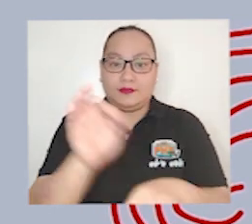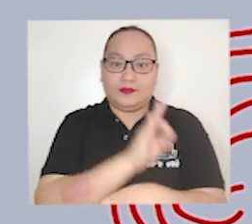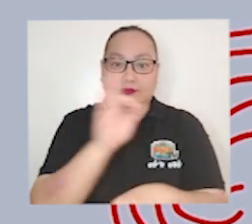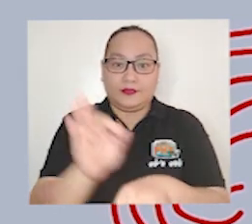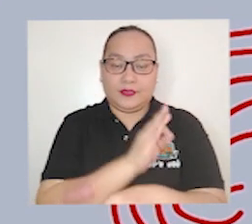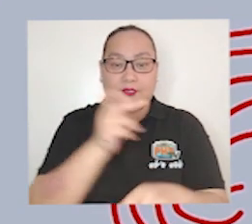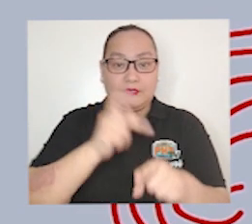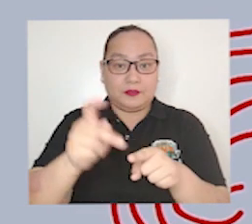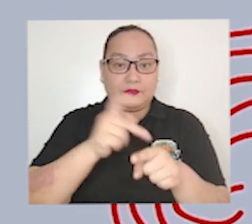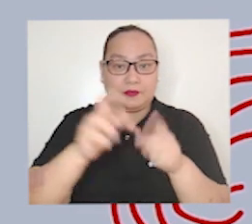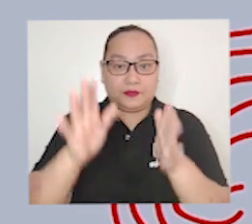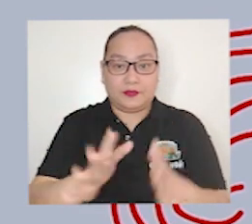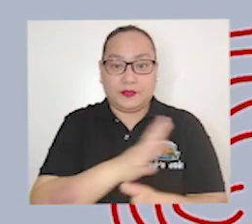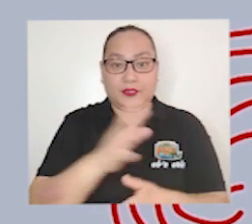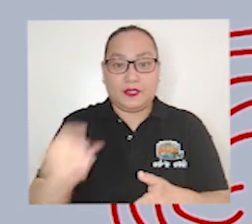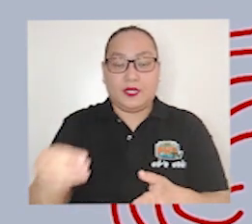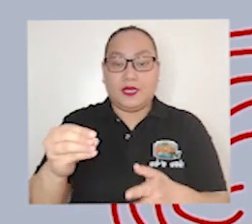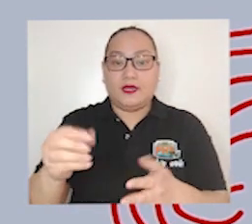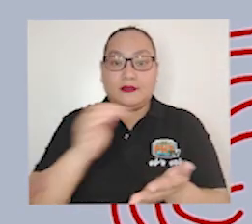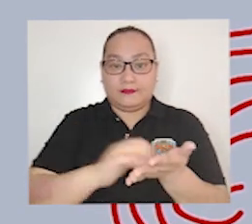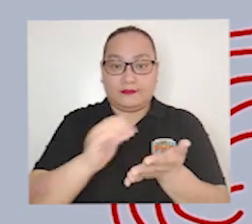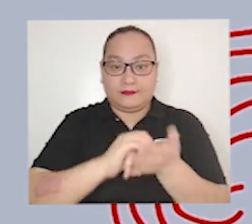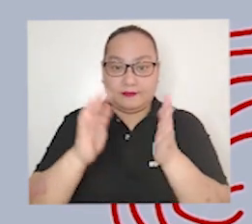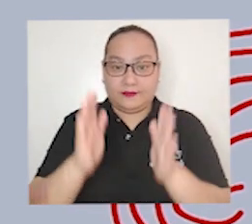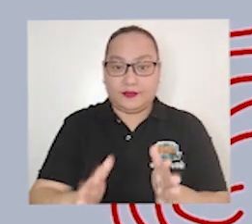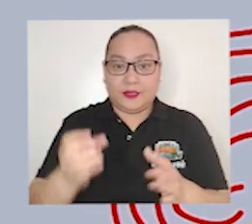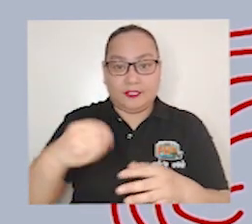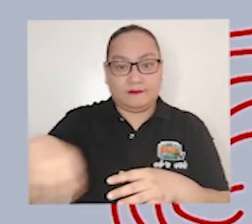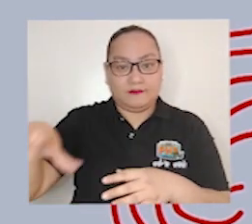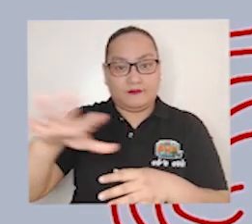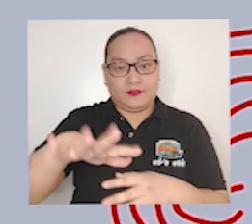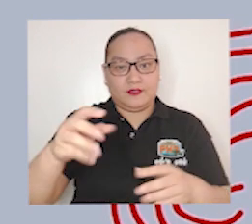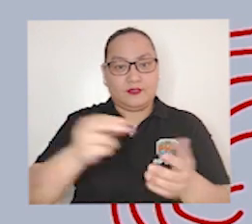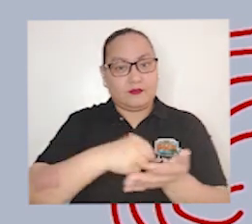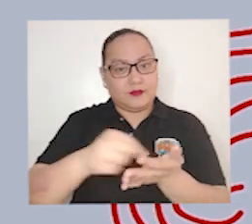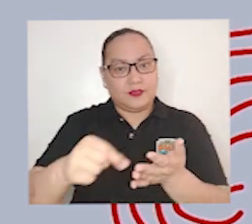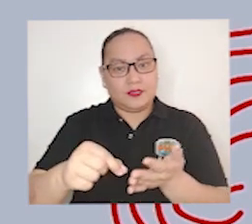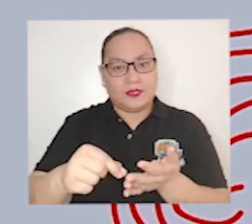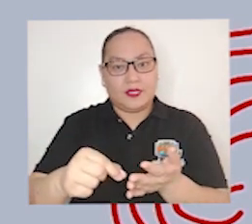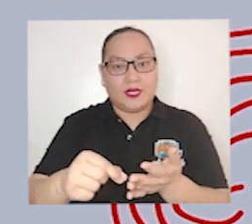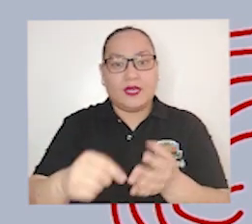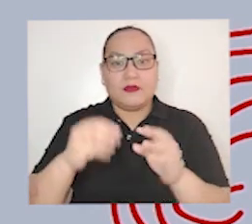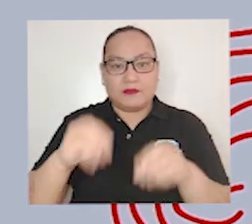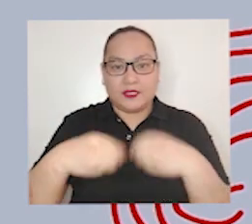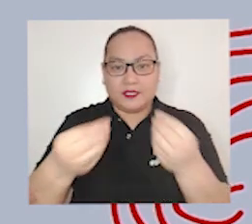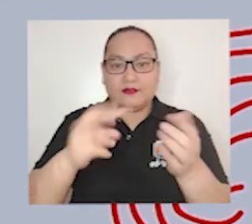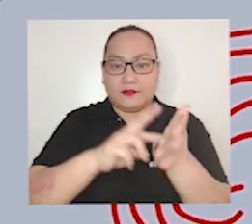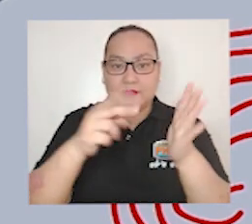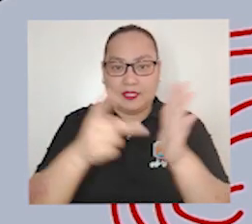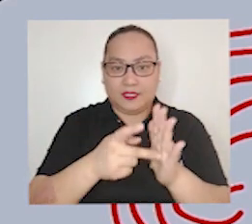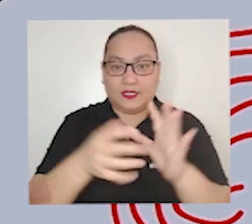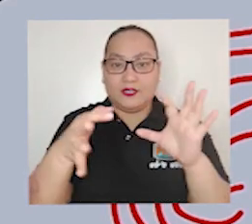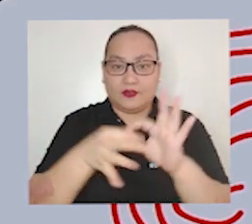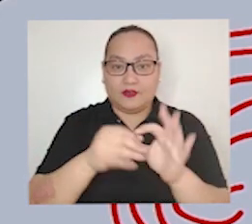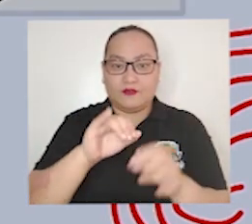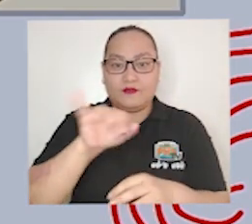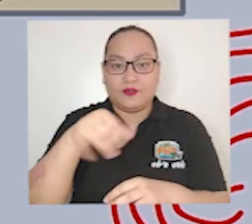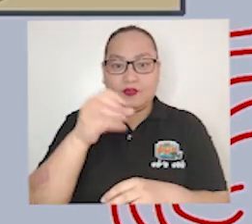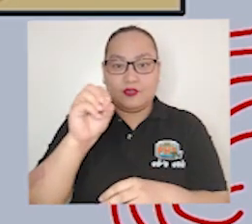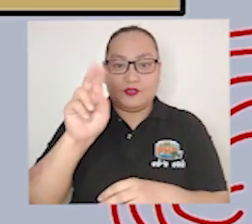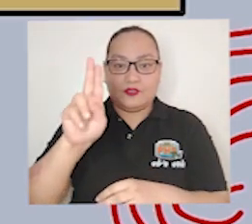these professionals and practitioners in the field of journalism let's first define what journalism is